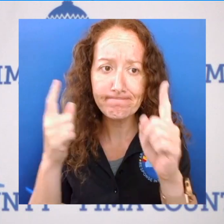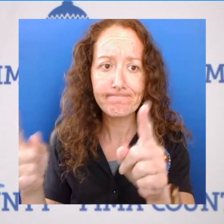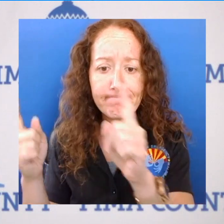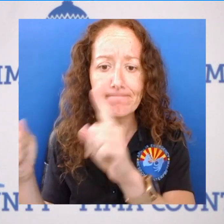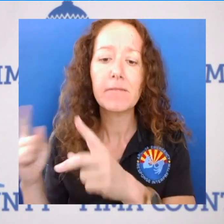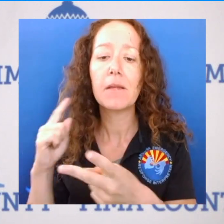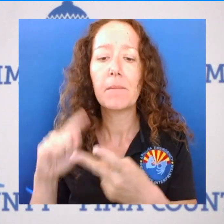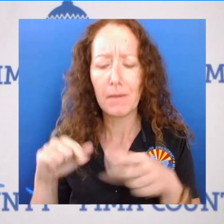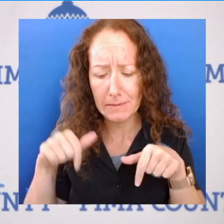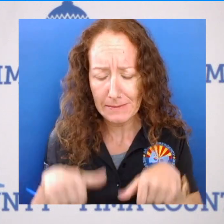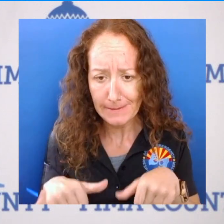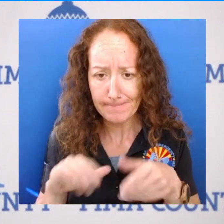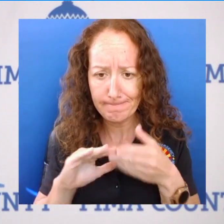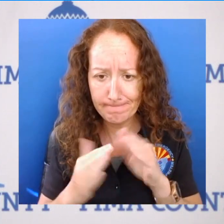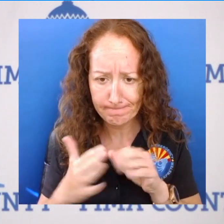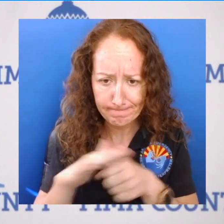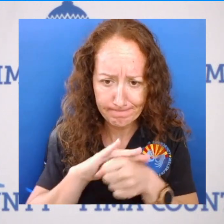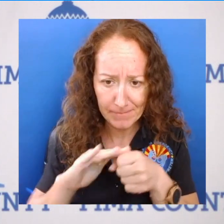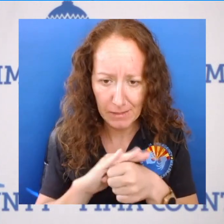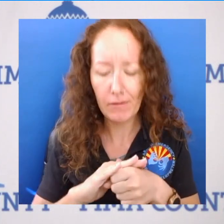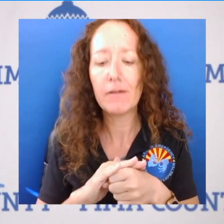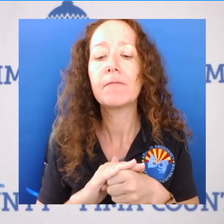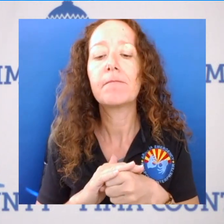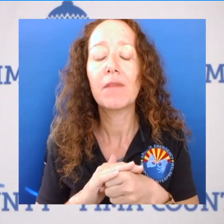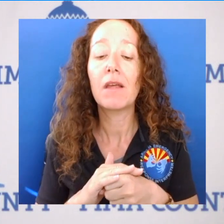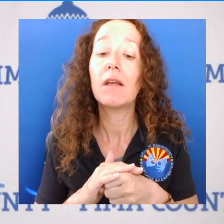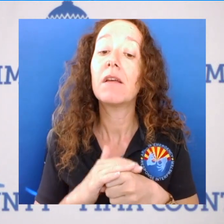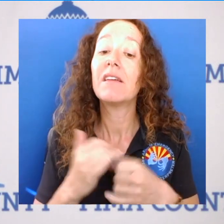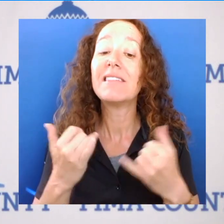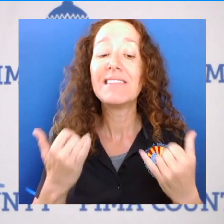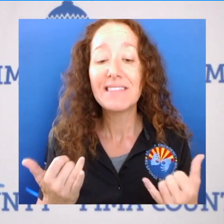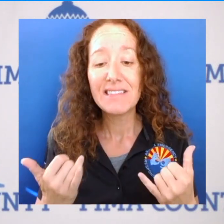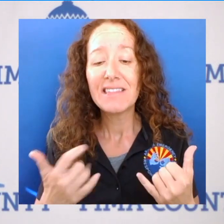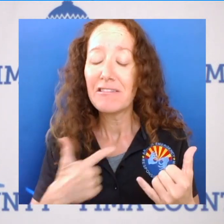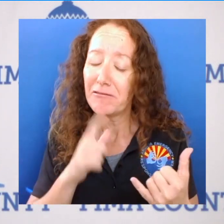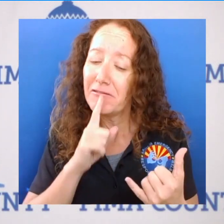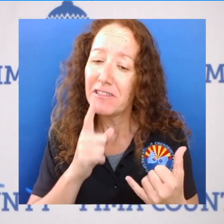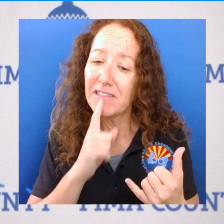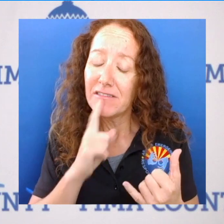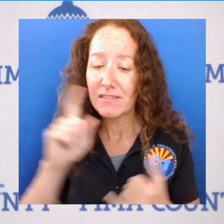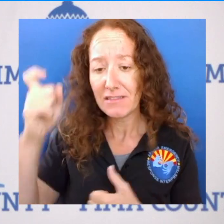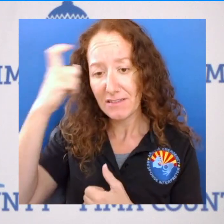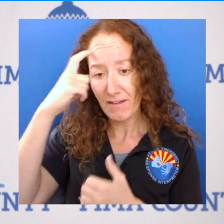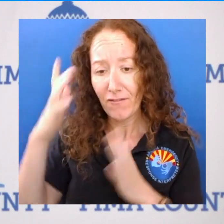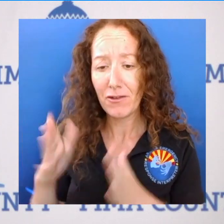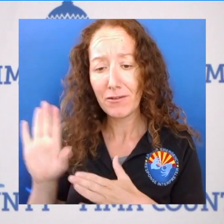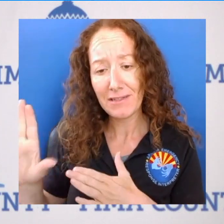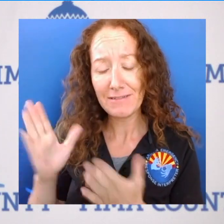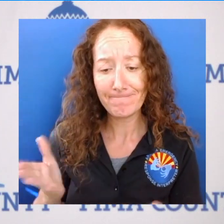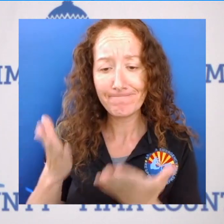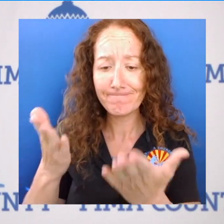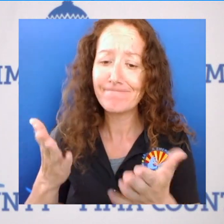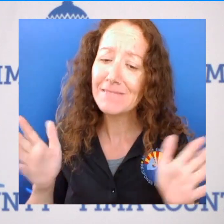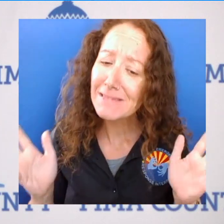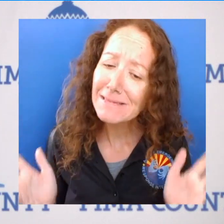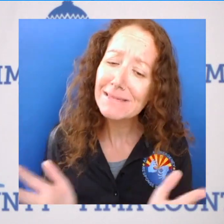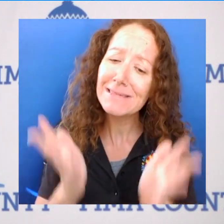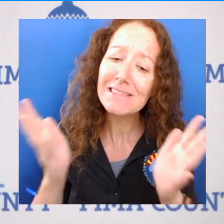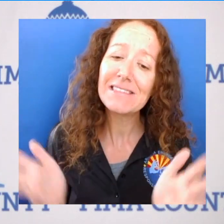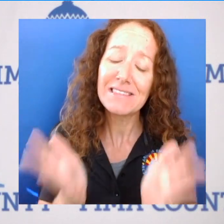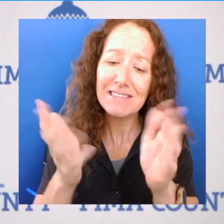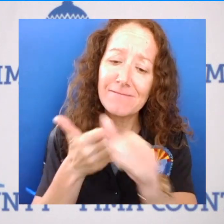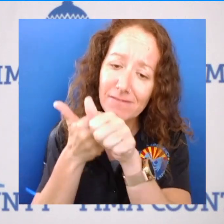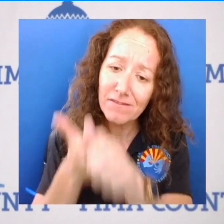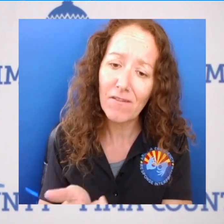we encourage you to be compliant with the recommendations from the governor. We encourage you to wear a mask. We encourage you to